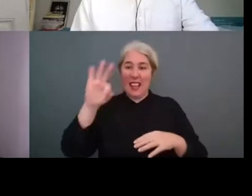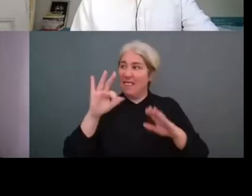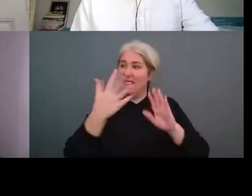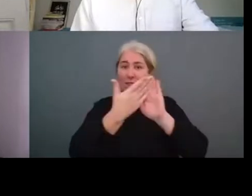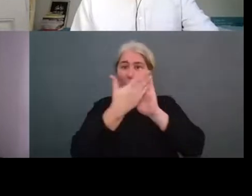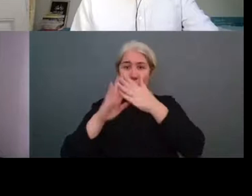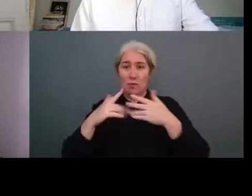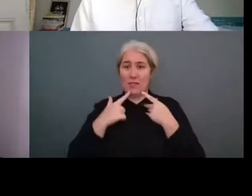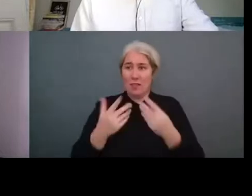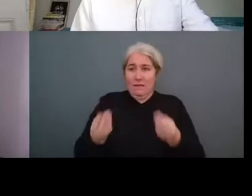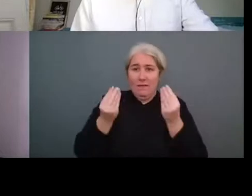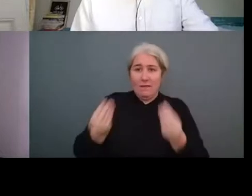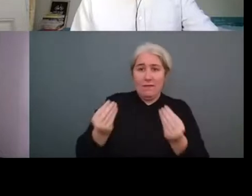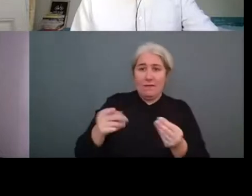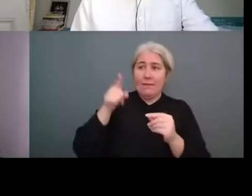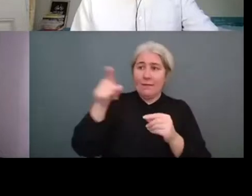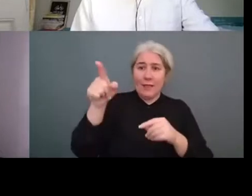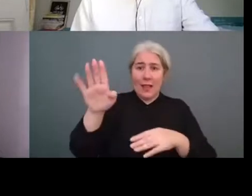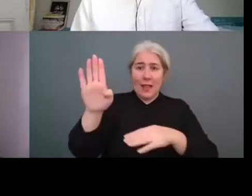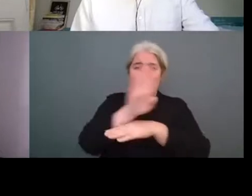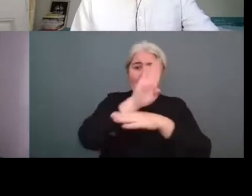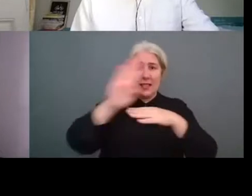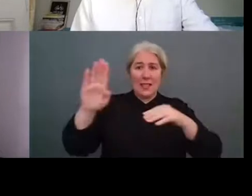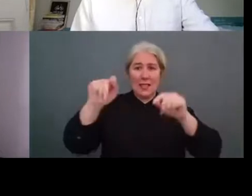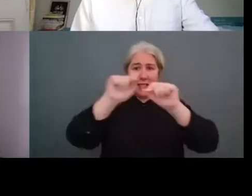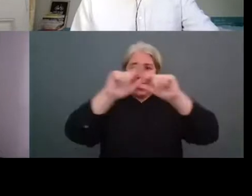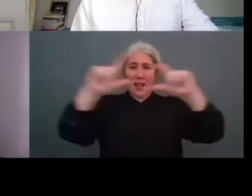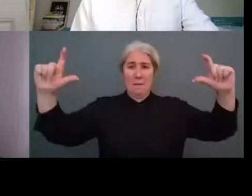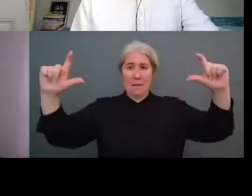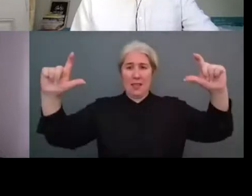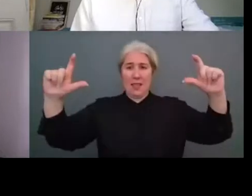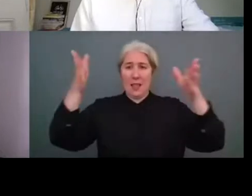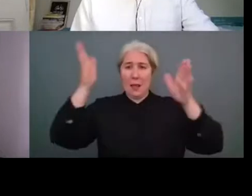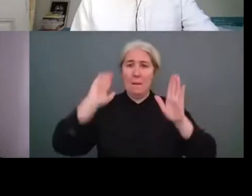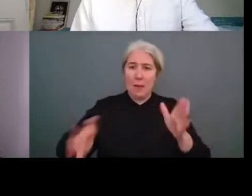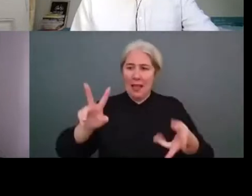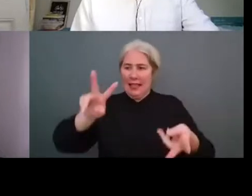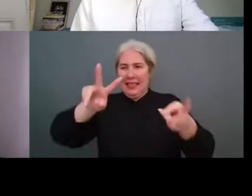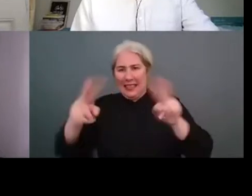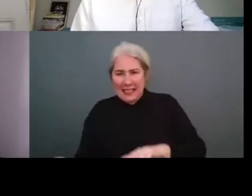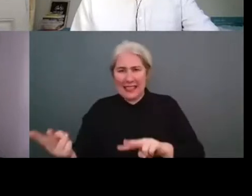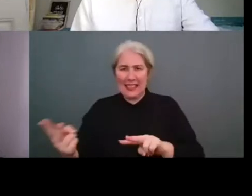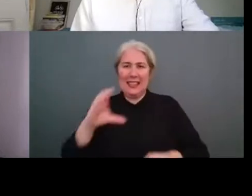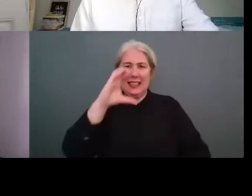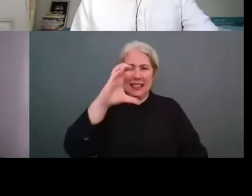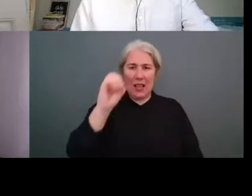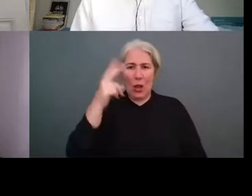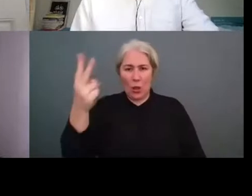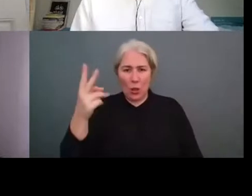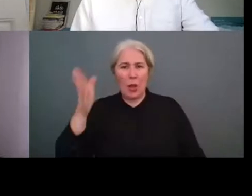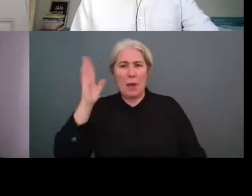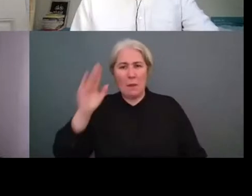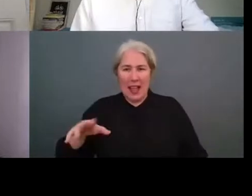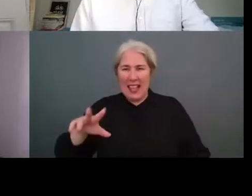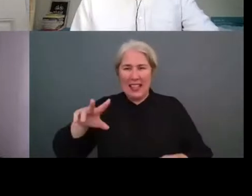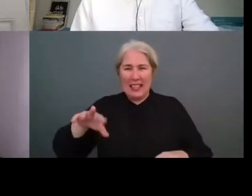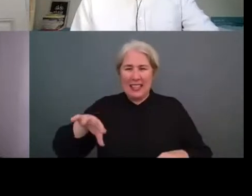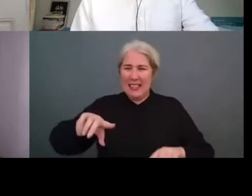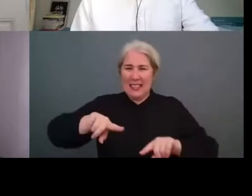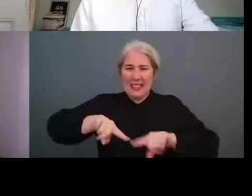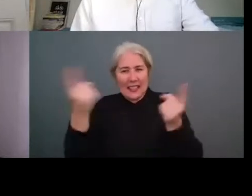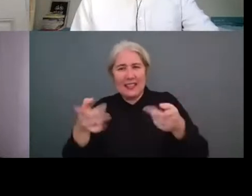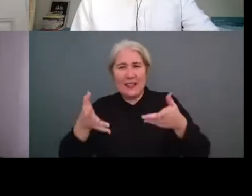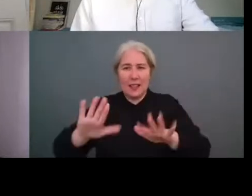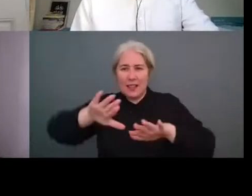your emissions and the first thing is avoidance avoid avoid avoid find everything that you can do to